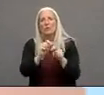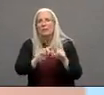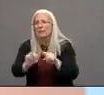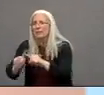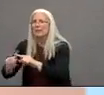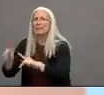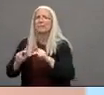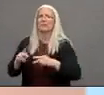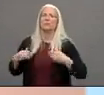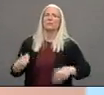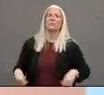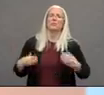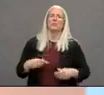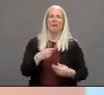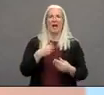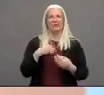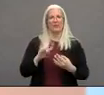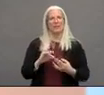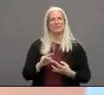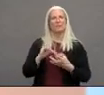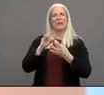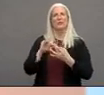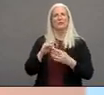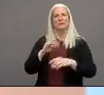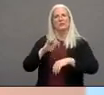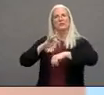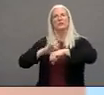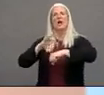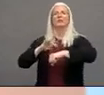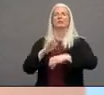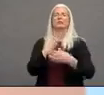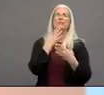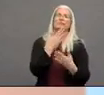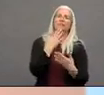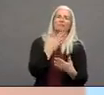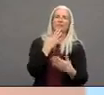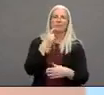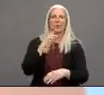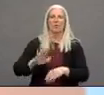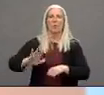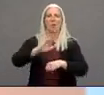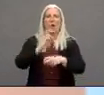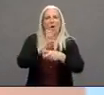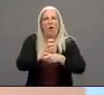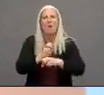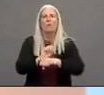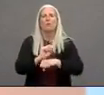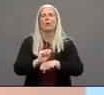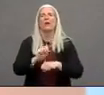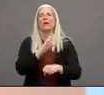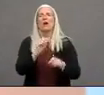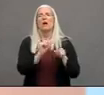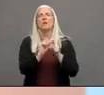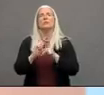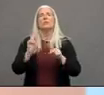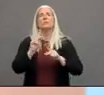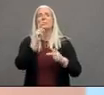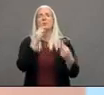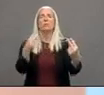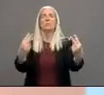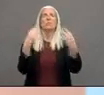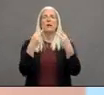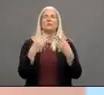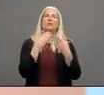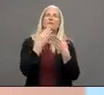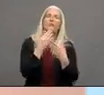provide and we are eternally grateful for your work and we want to invite the public to take the time today to thank a nurse if you can and in this coming week